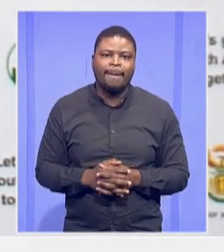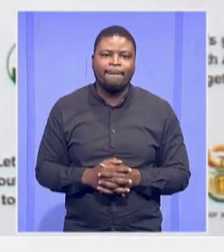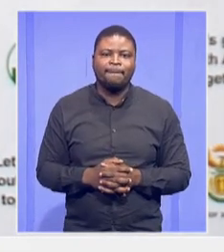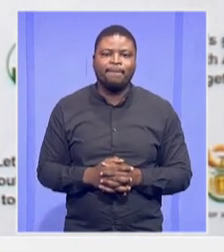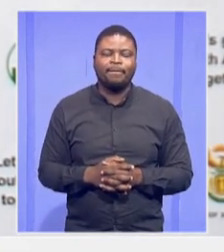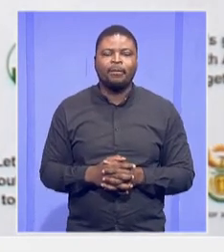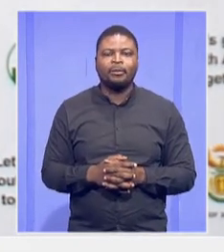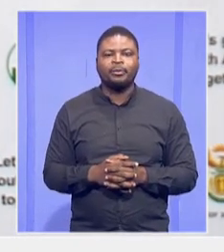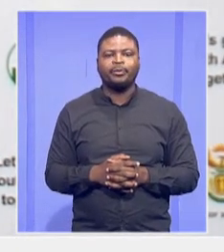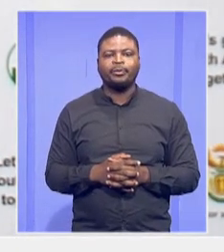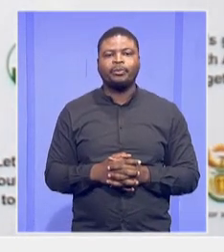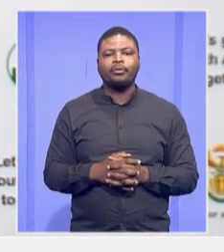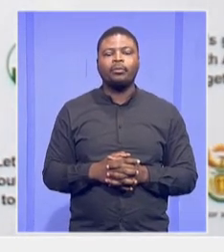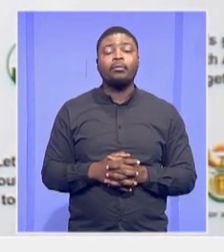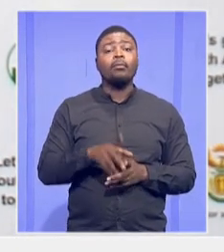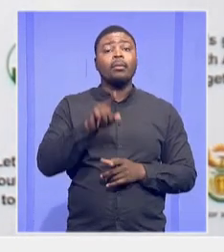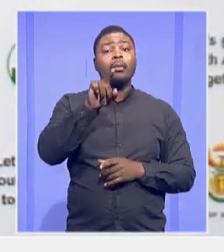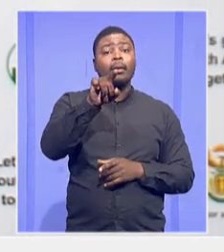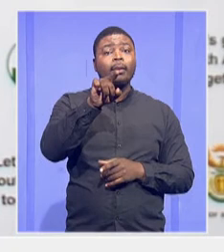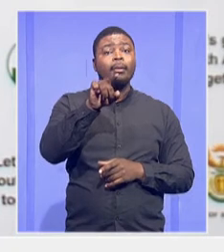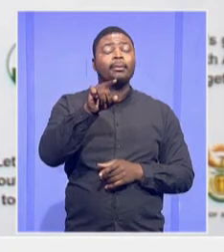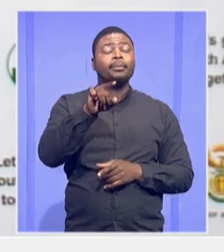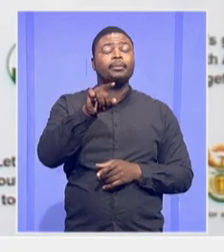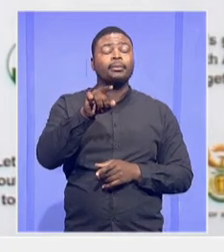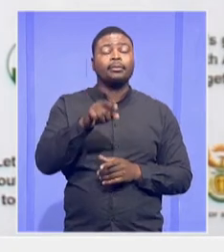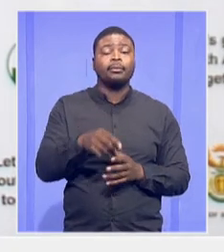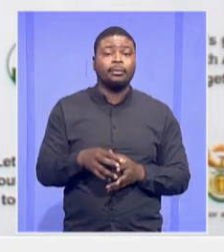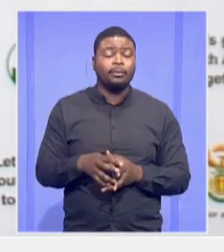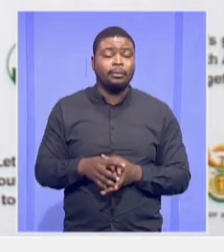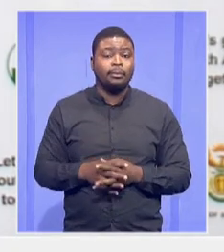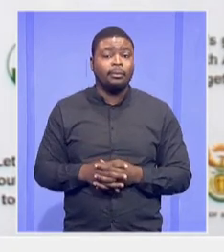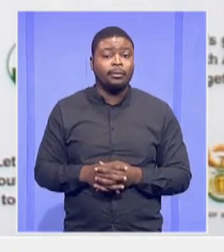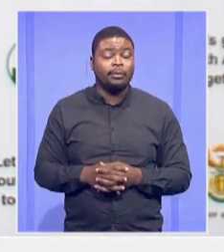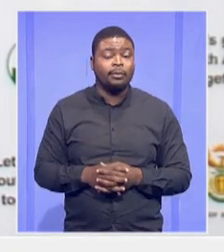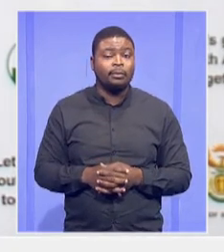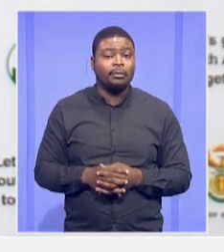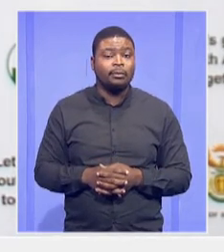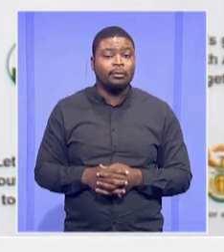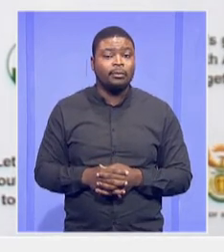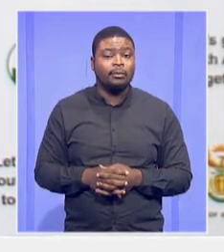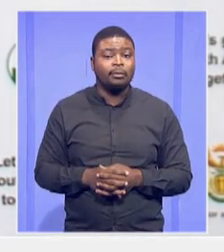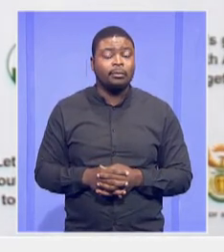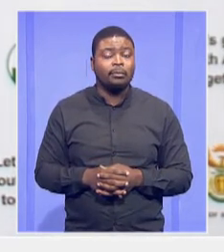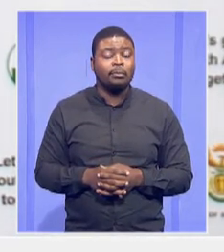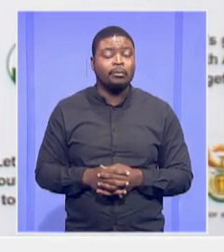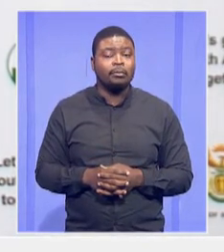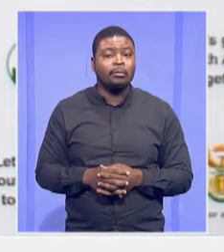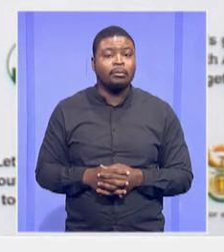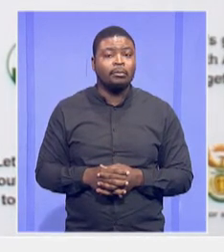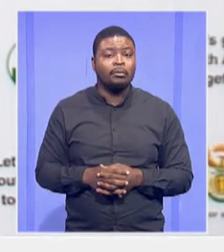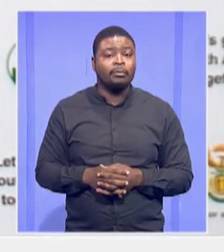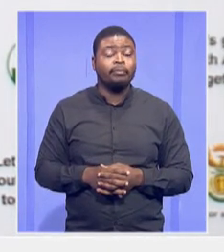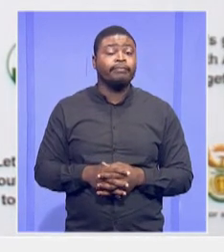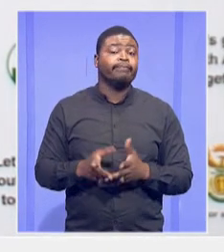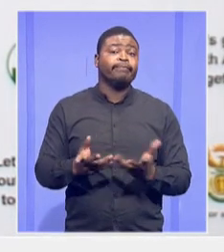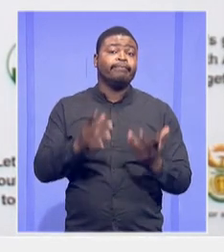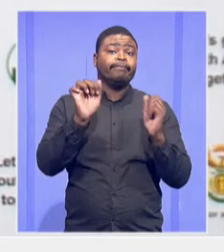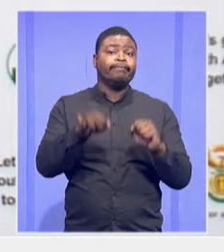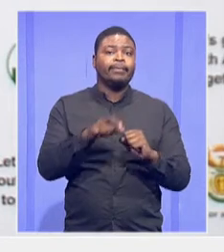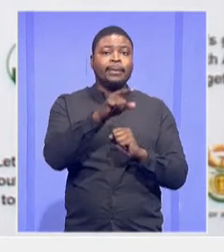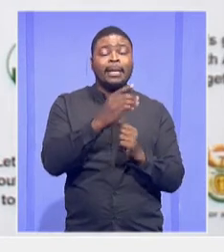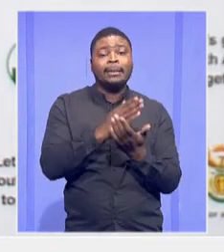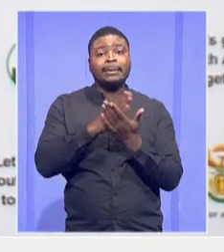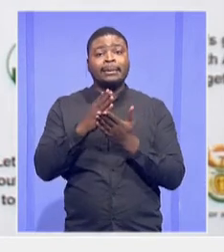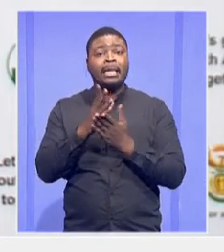And the picture of some of the information that we